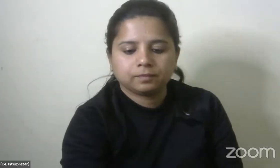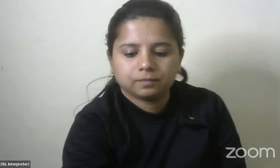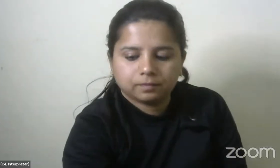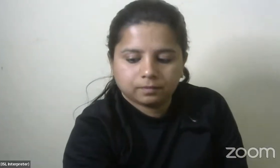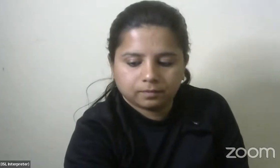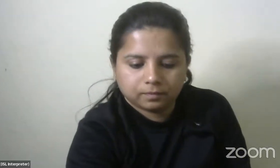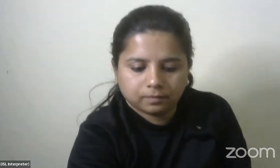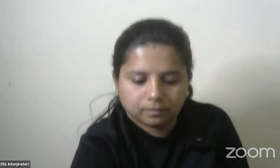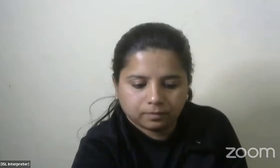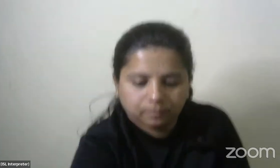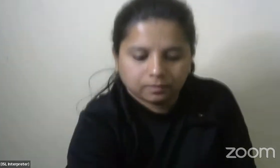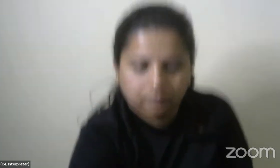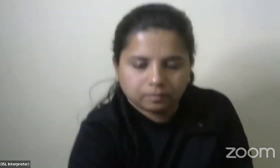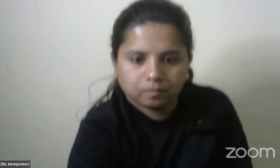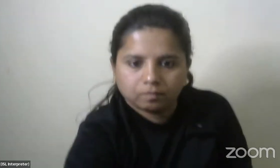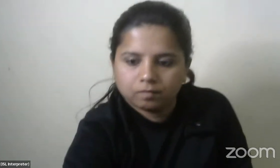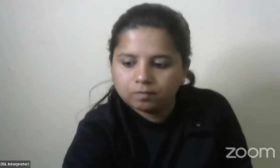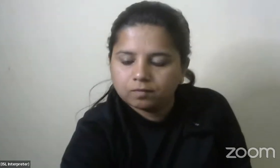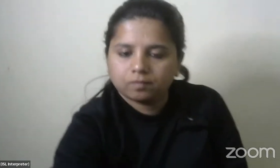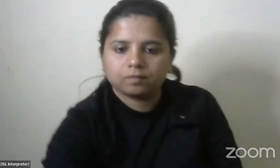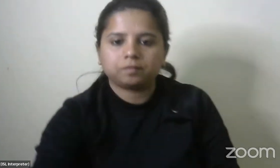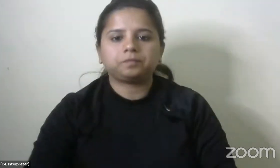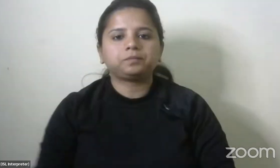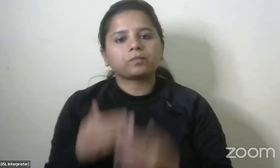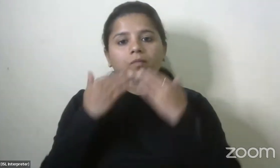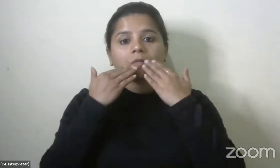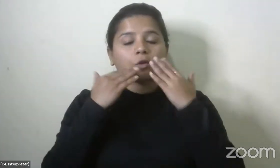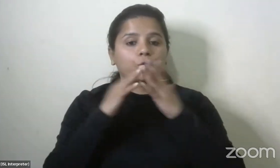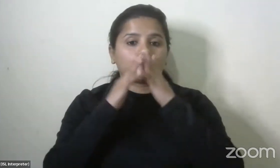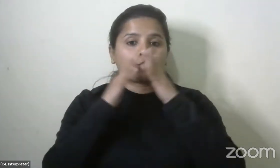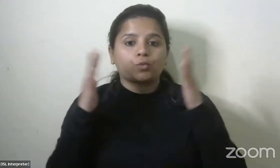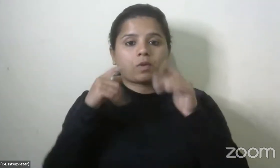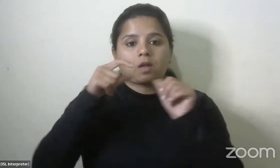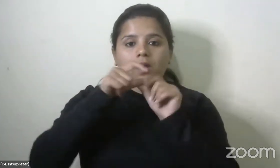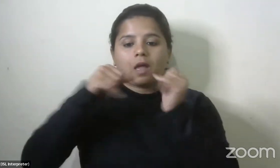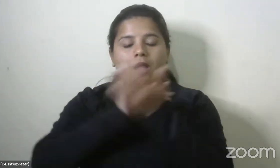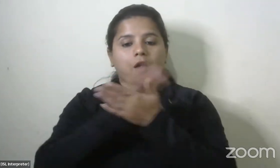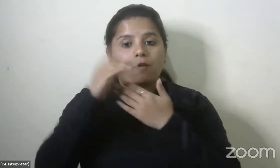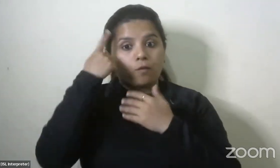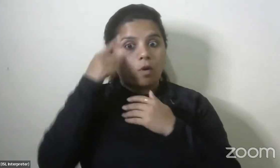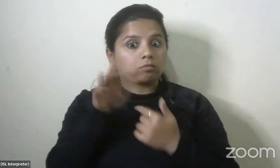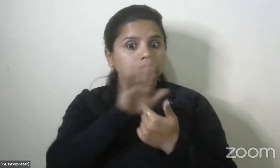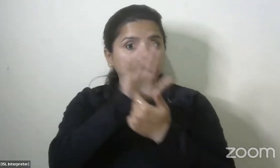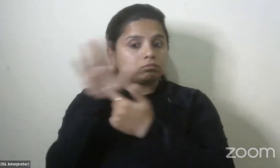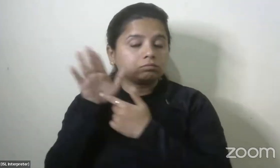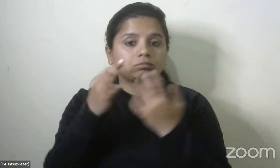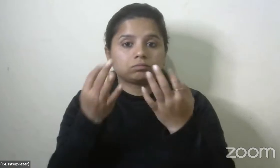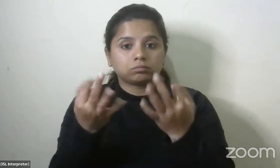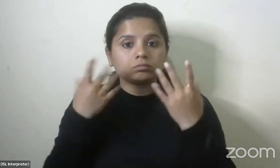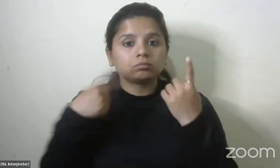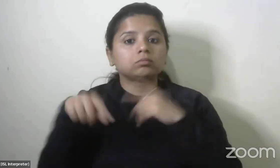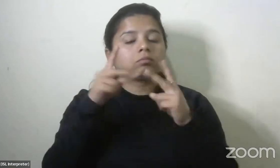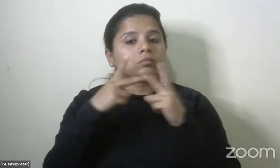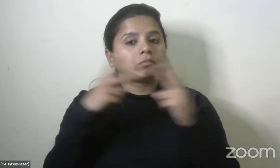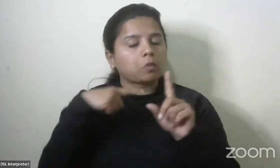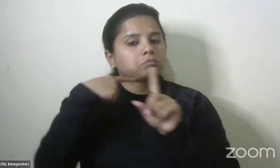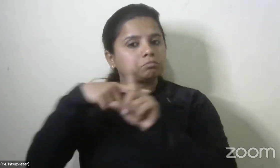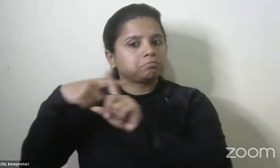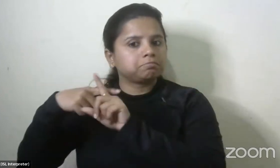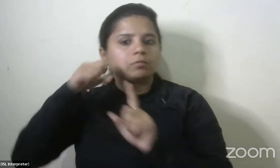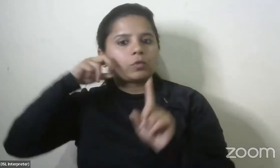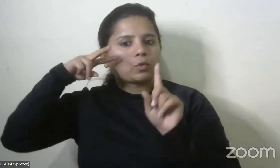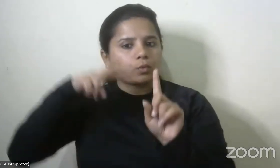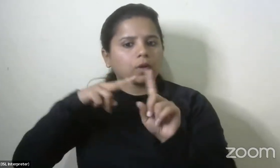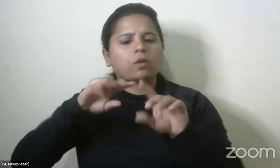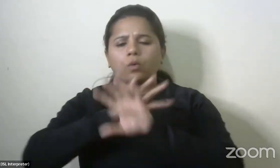the you. Thank you so much, uh, Akash for bringing so many different perspectives. And in fact, a very holistic view, towards